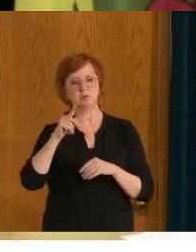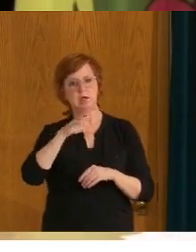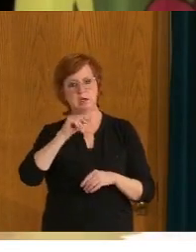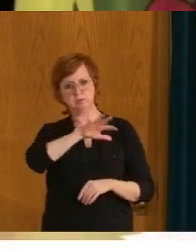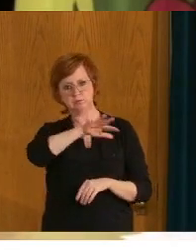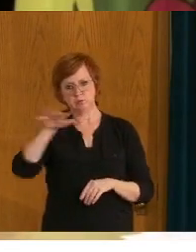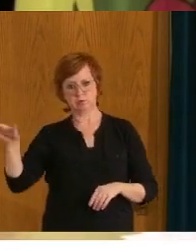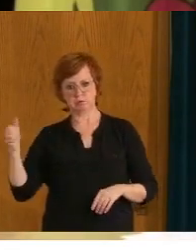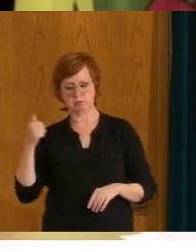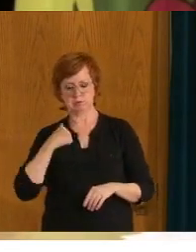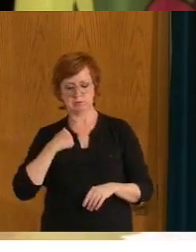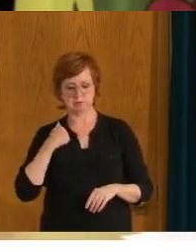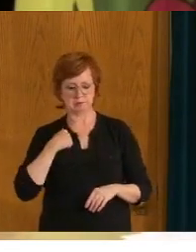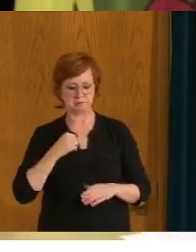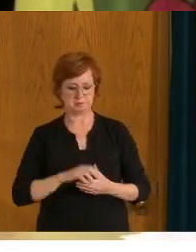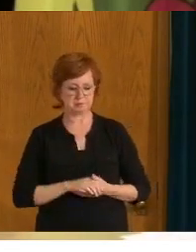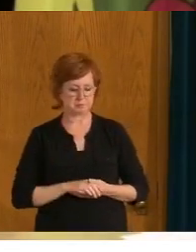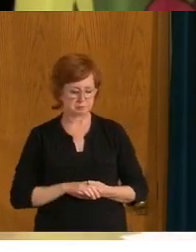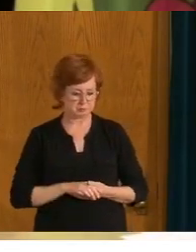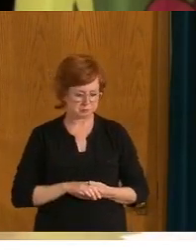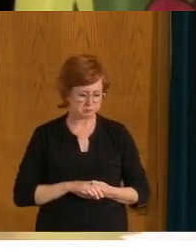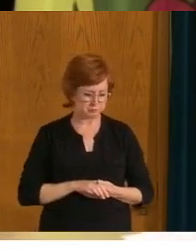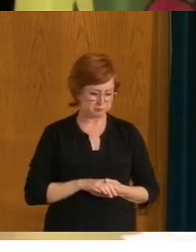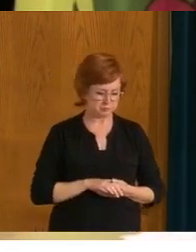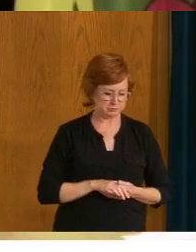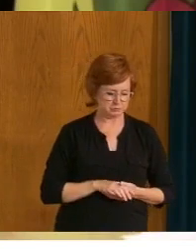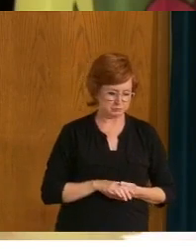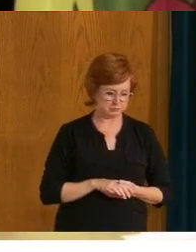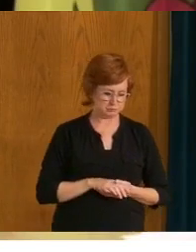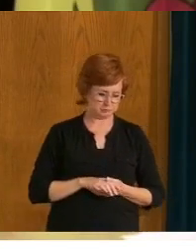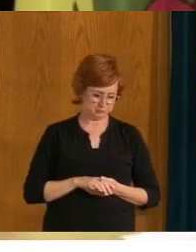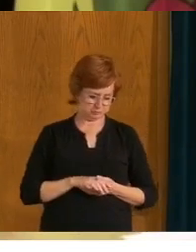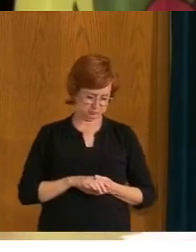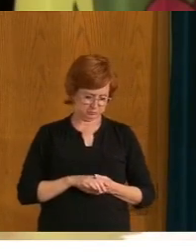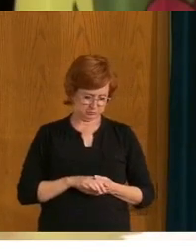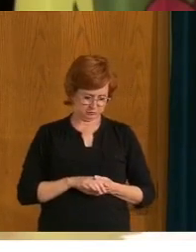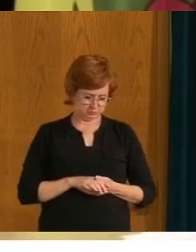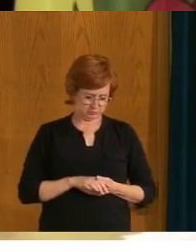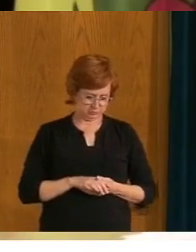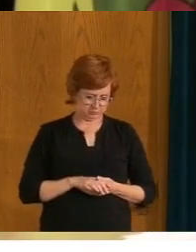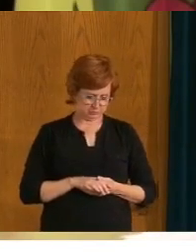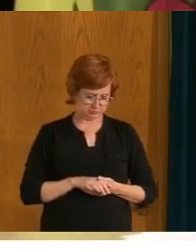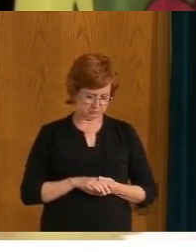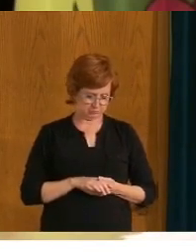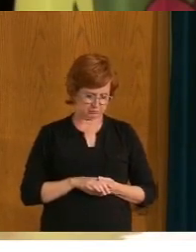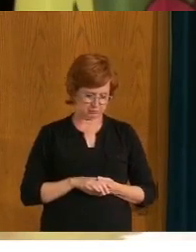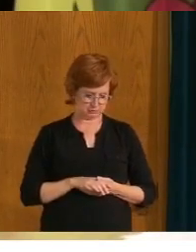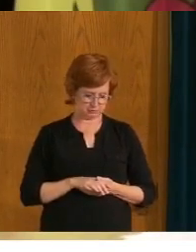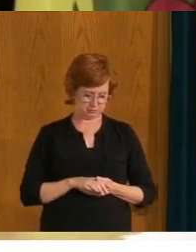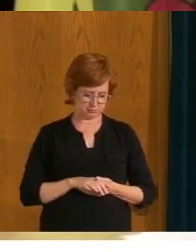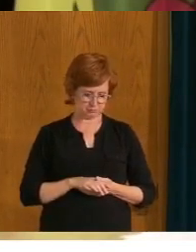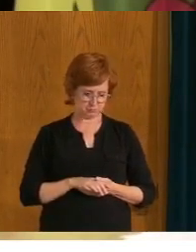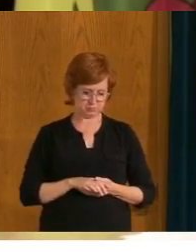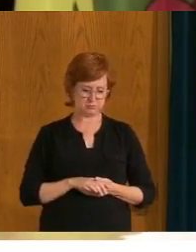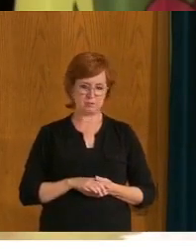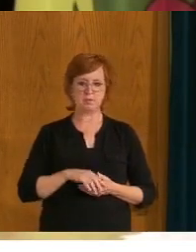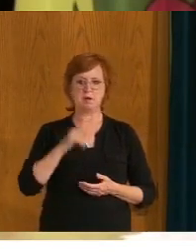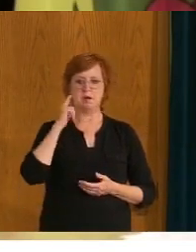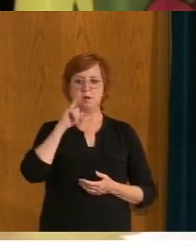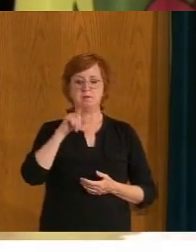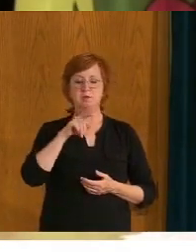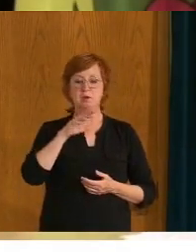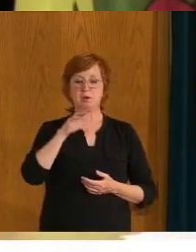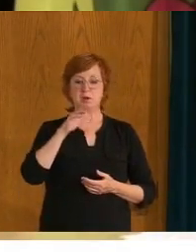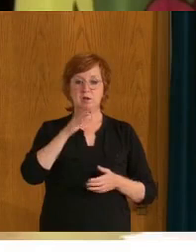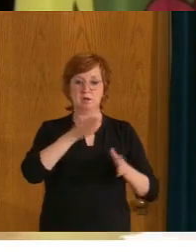Canada. But I would just say, uh, with respect to, uh, the uptake of vaccines, uh, here in the provinces, Saskatchewan people have done very, very well. I mean,